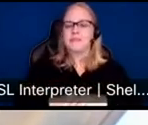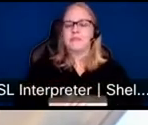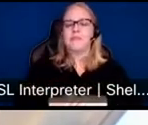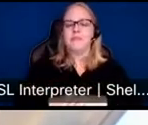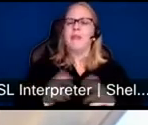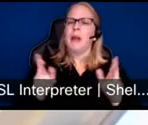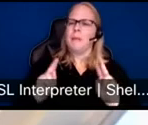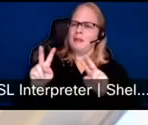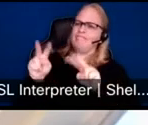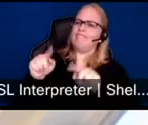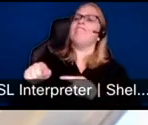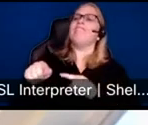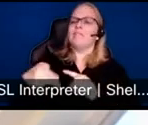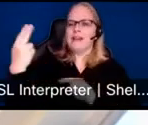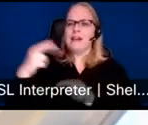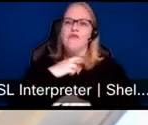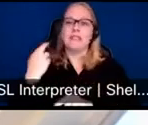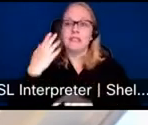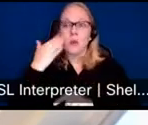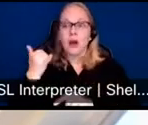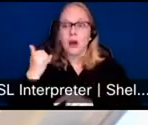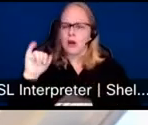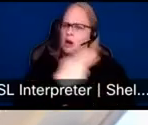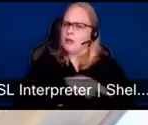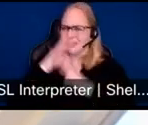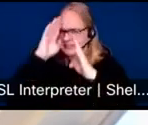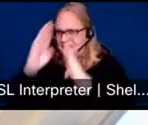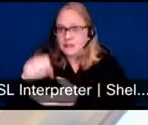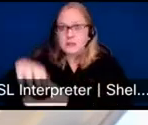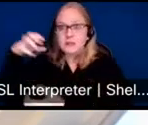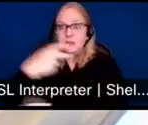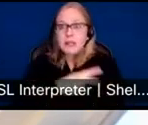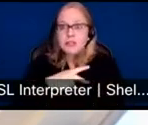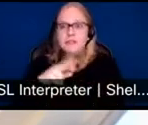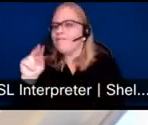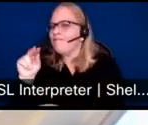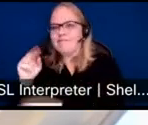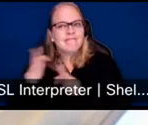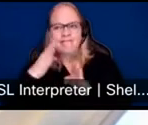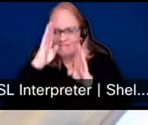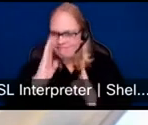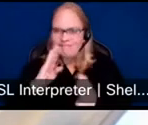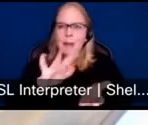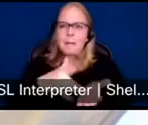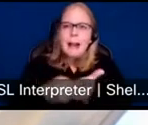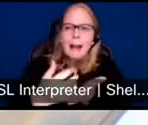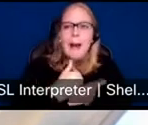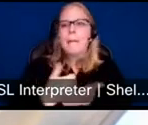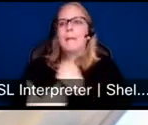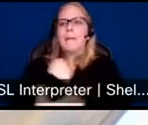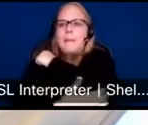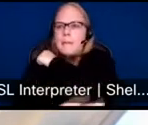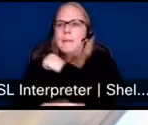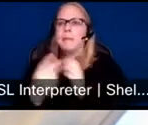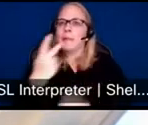focused on serving low and middle income populations. And I think also the fact that it was an eye health, this avoidable blindness